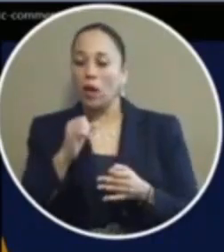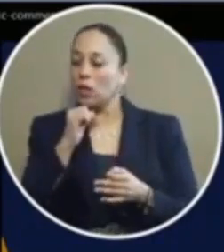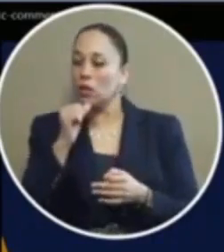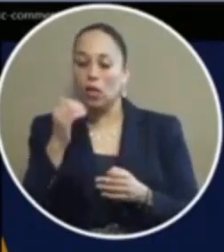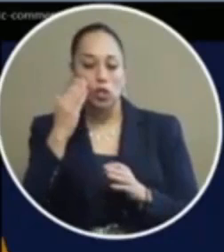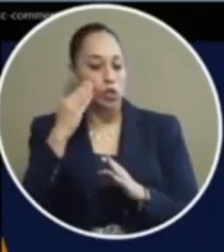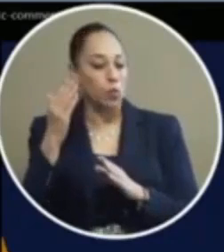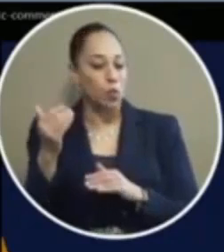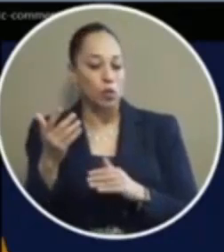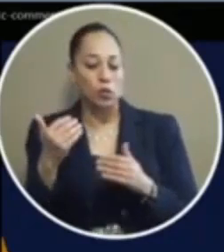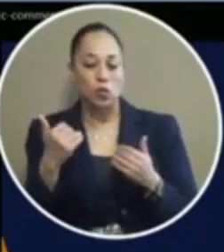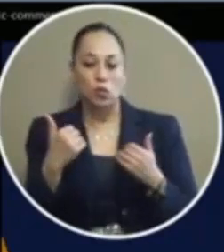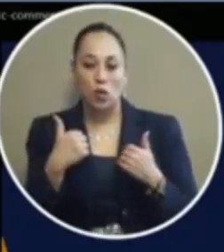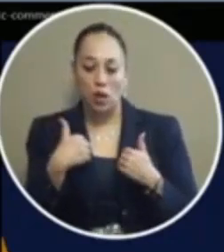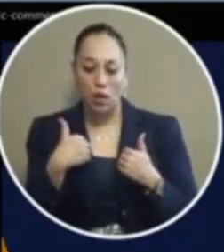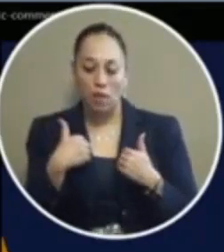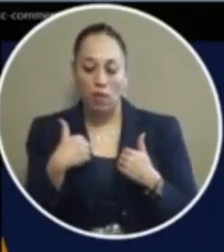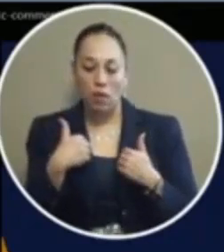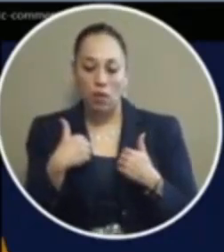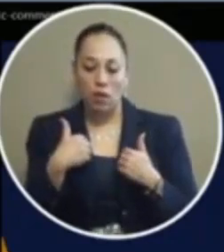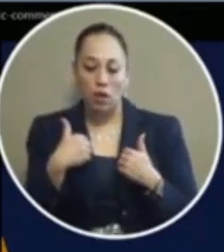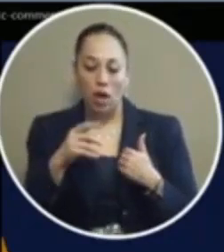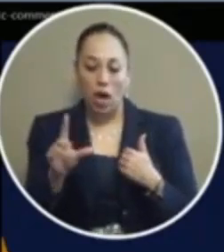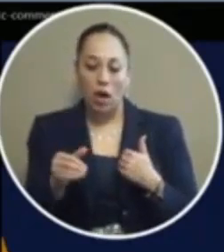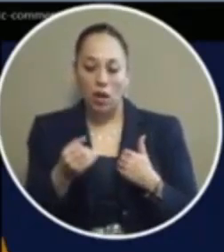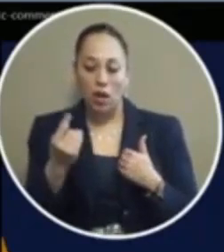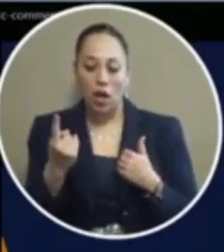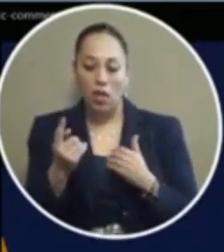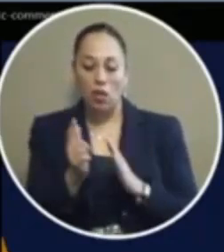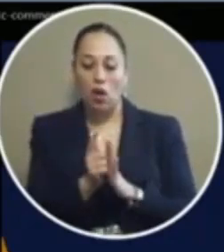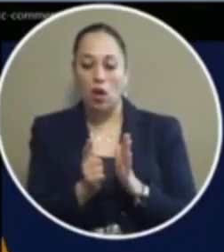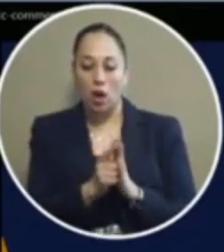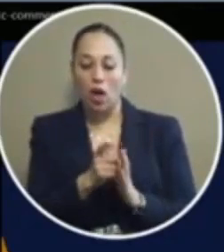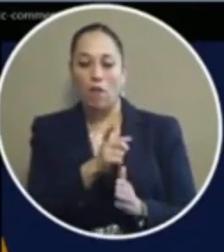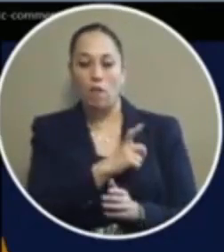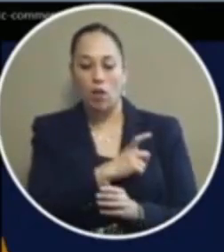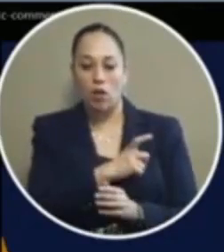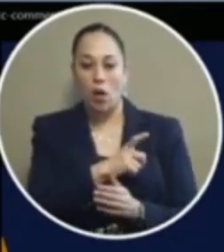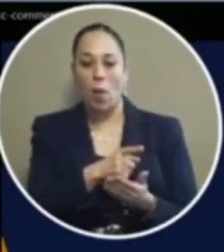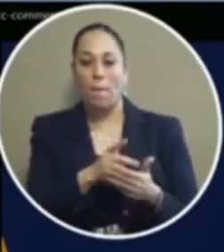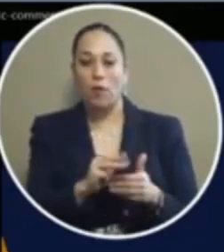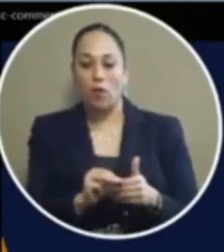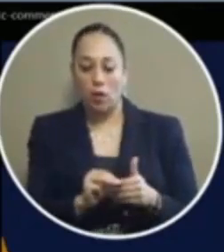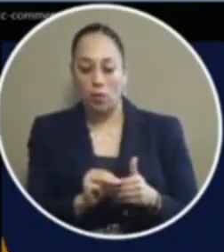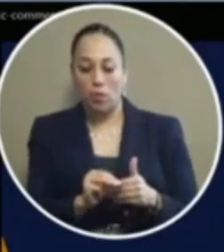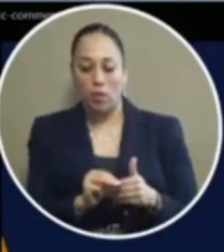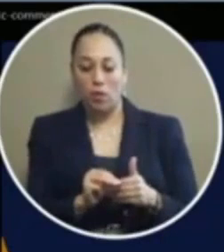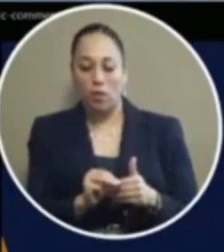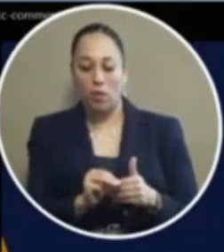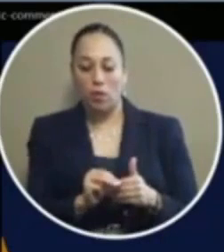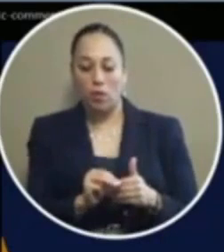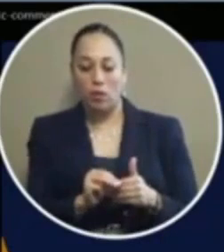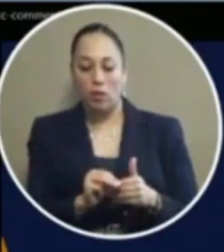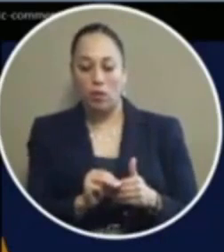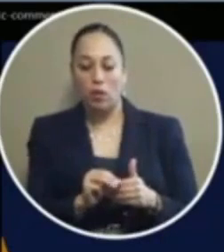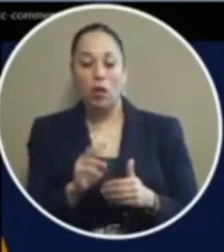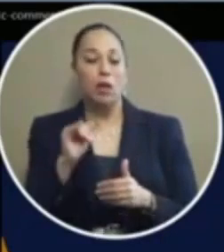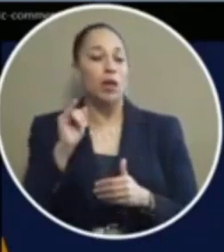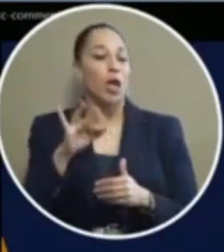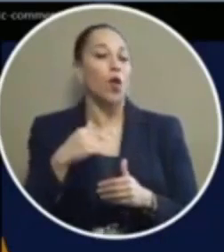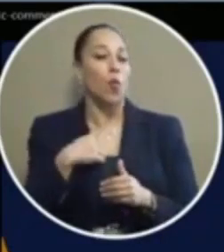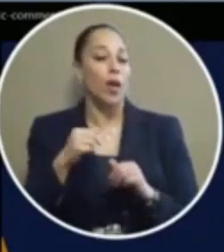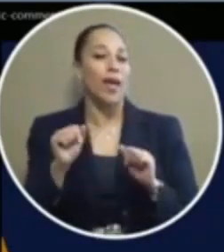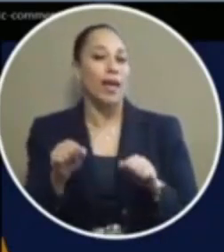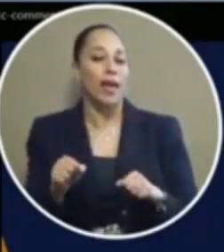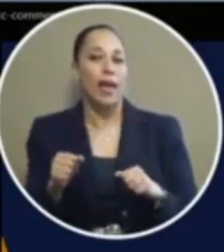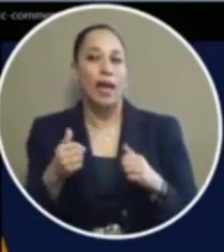have to do another uh law enforcement program uh if we can't